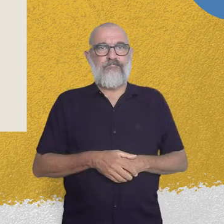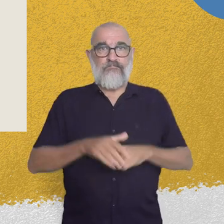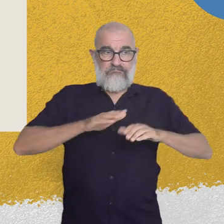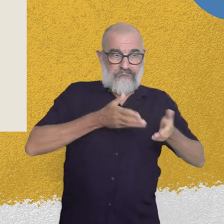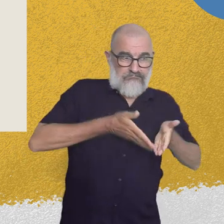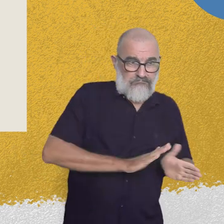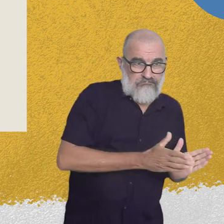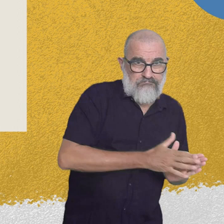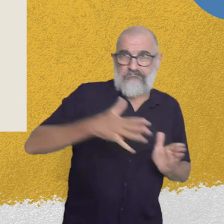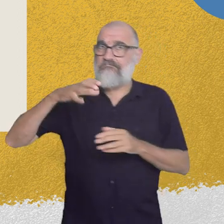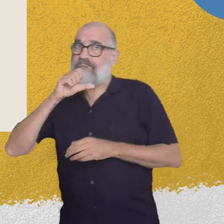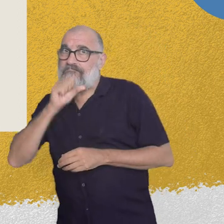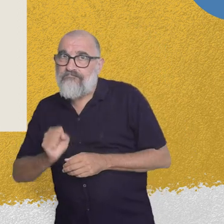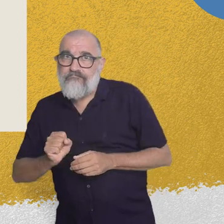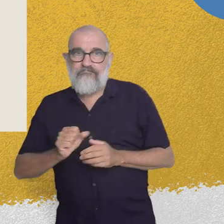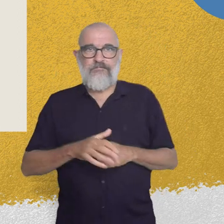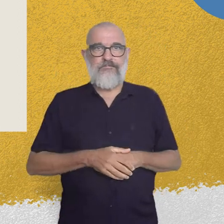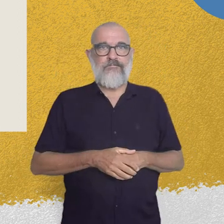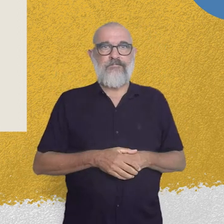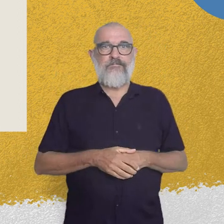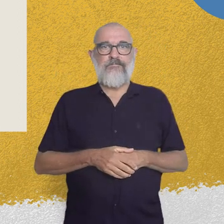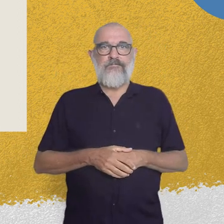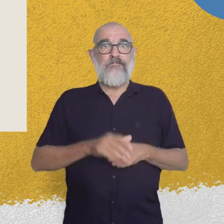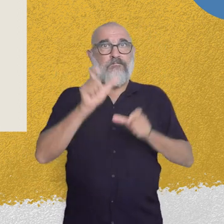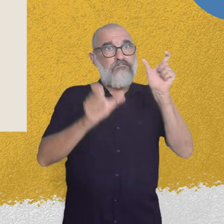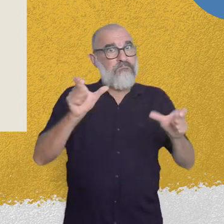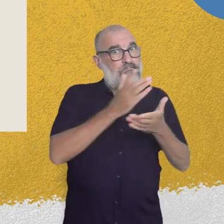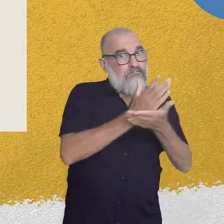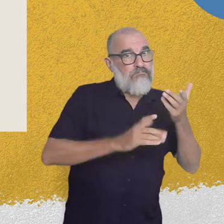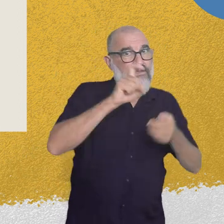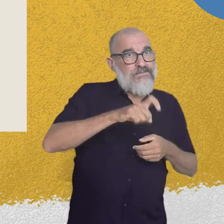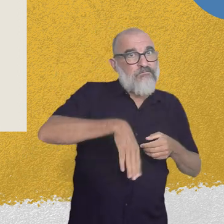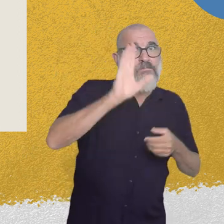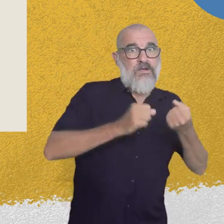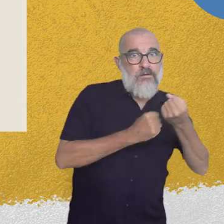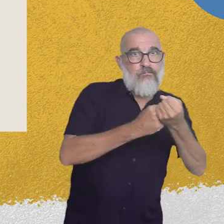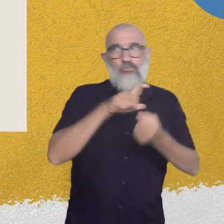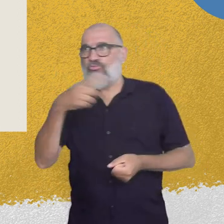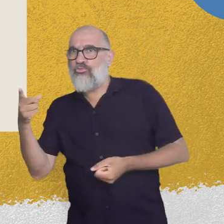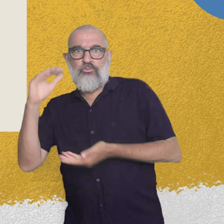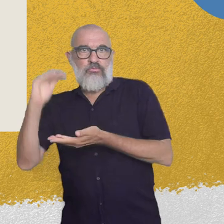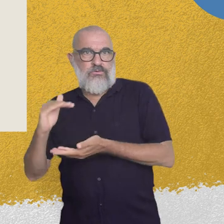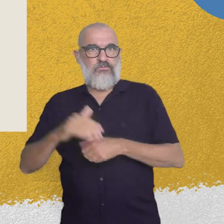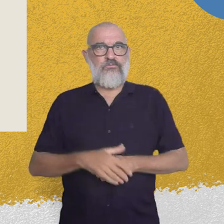From childhood to old age. Some people need more support than others.